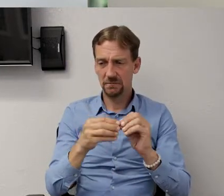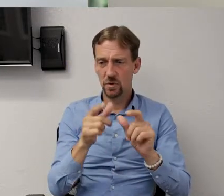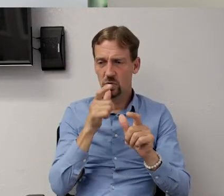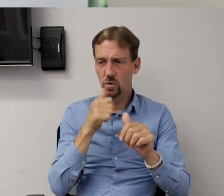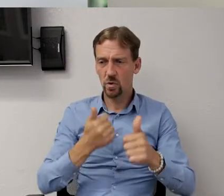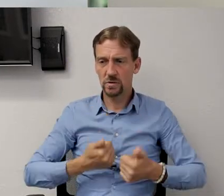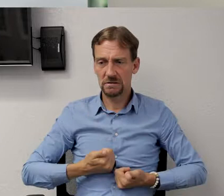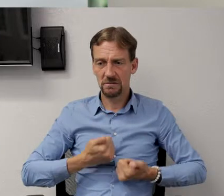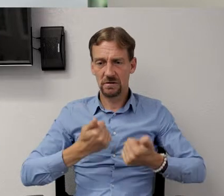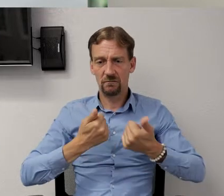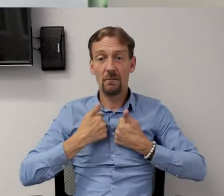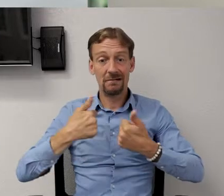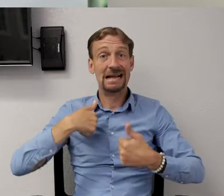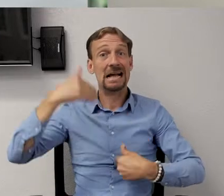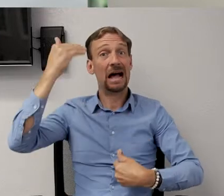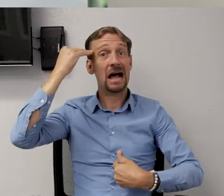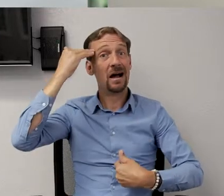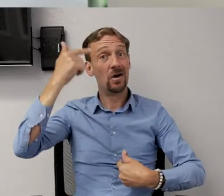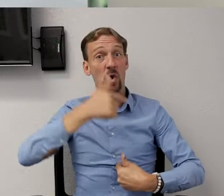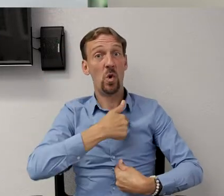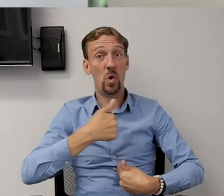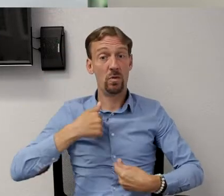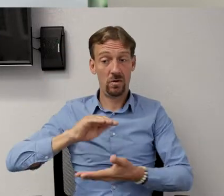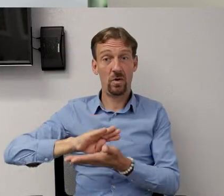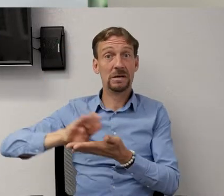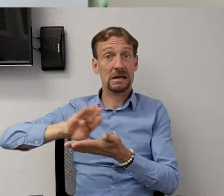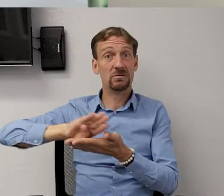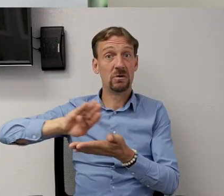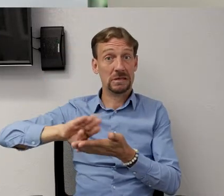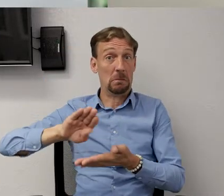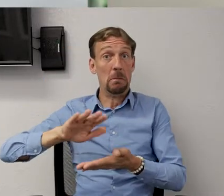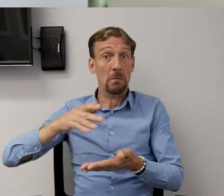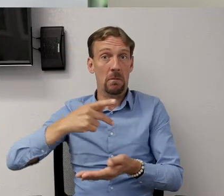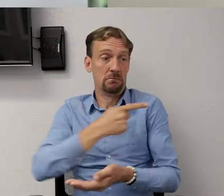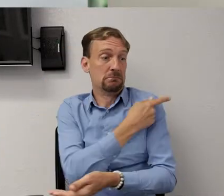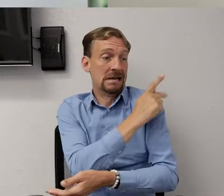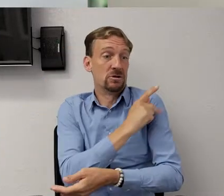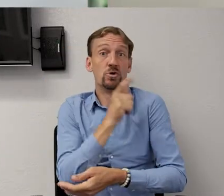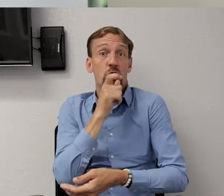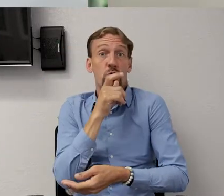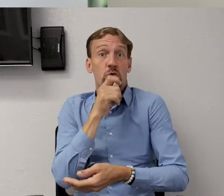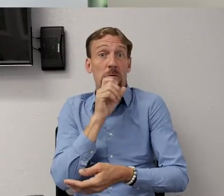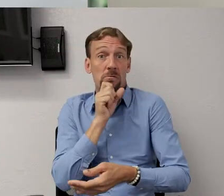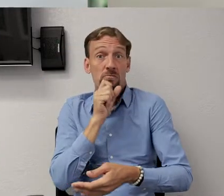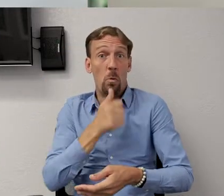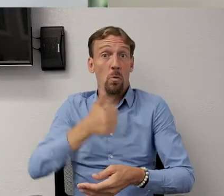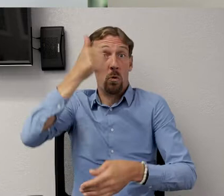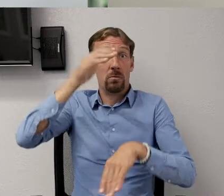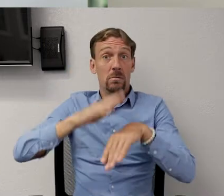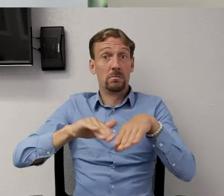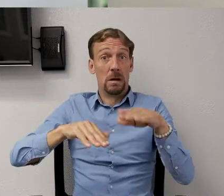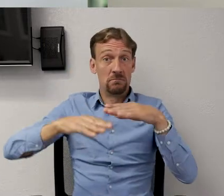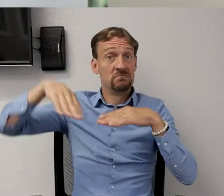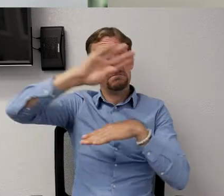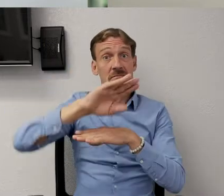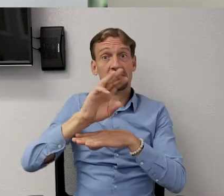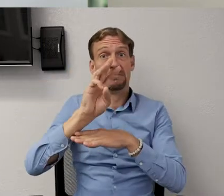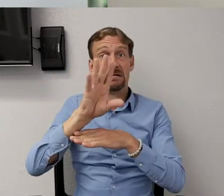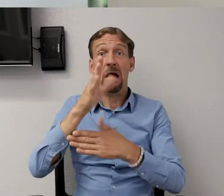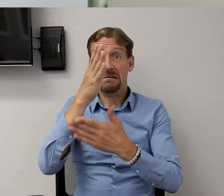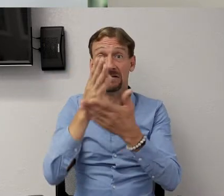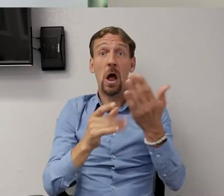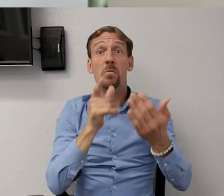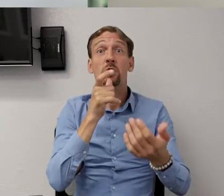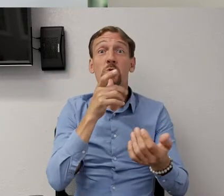I do know that we are discharging patients that are over 65 years old, some that were intubated.